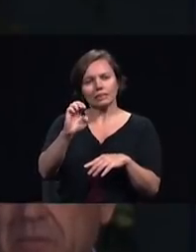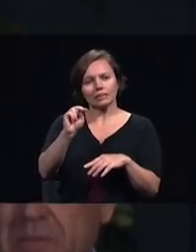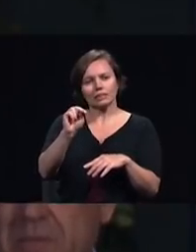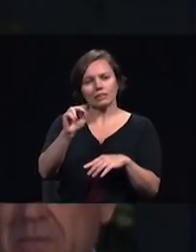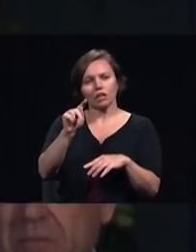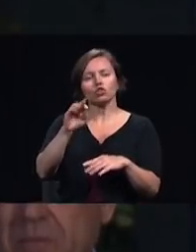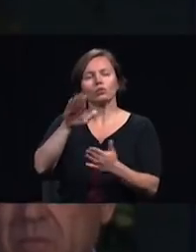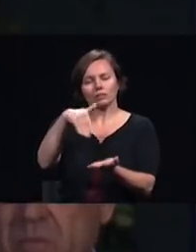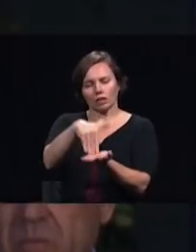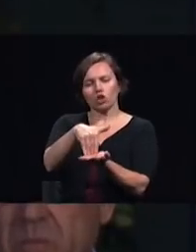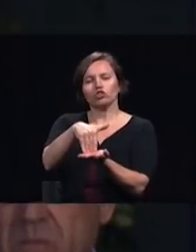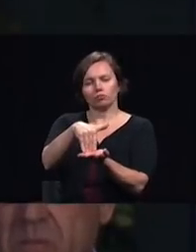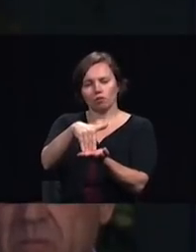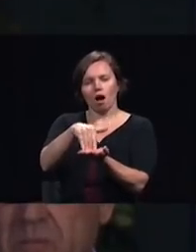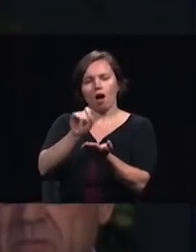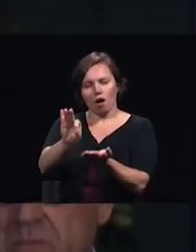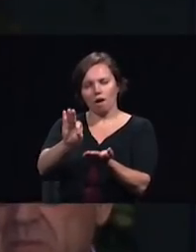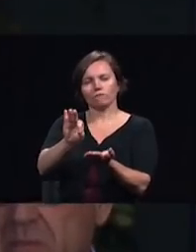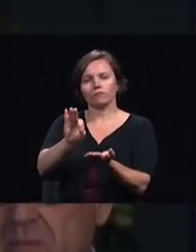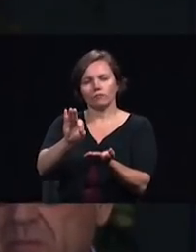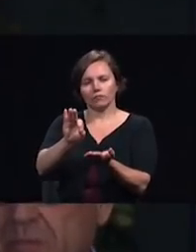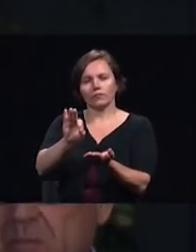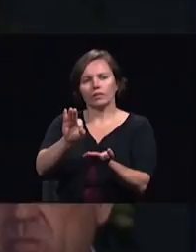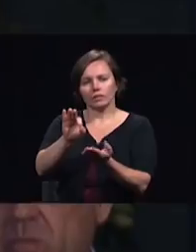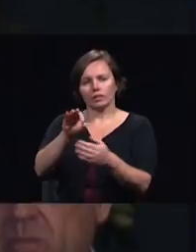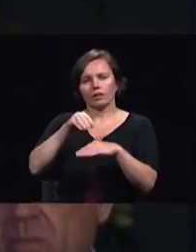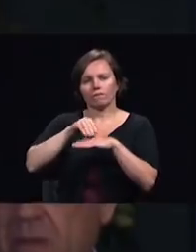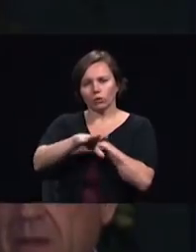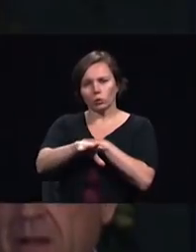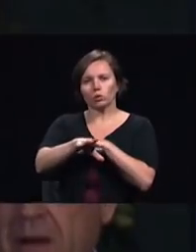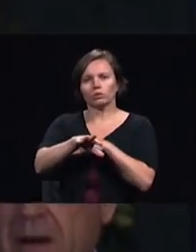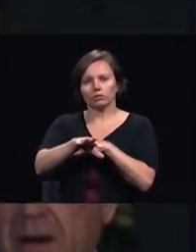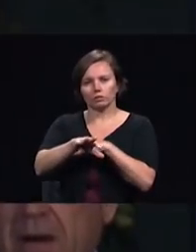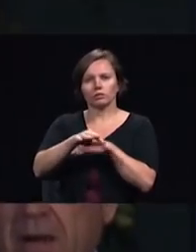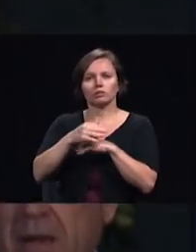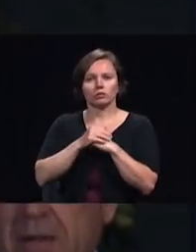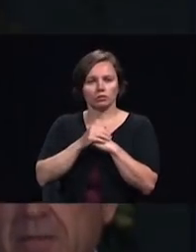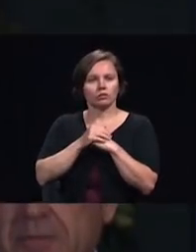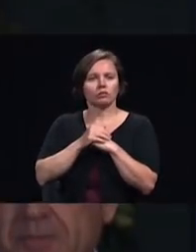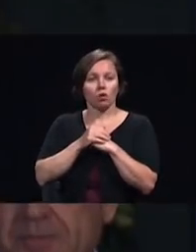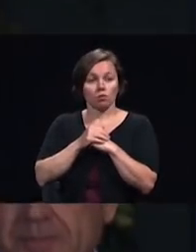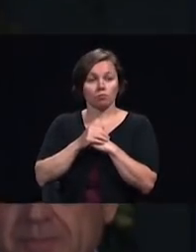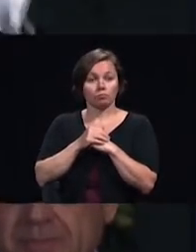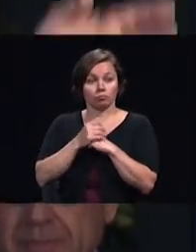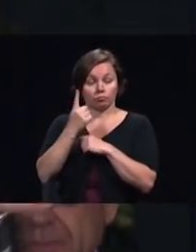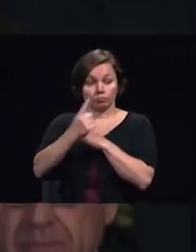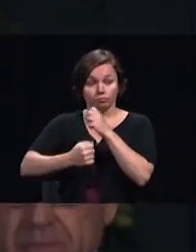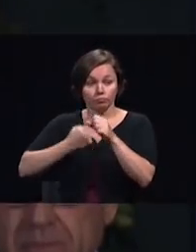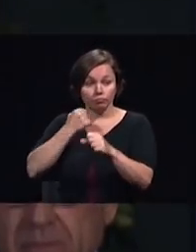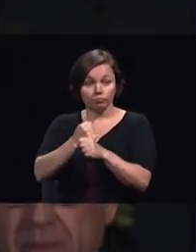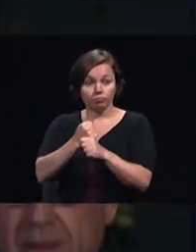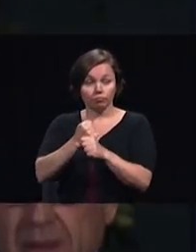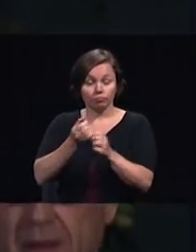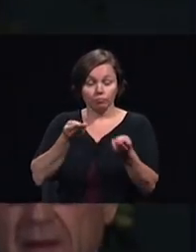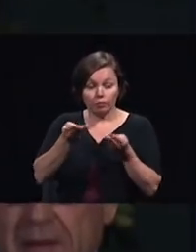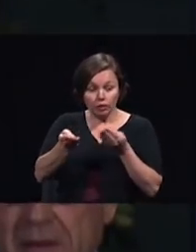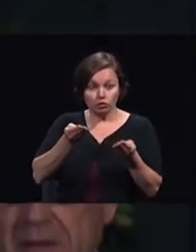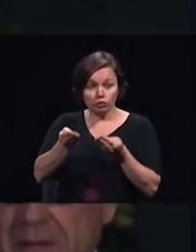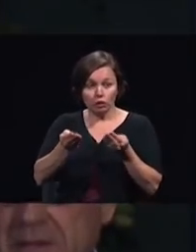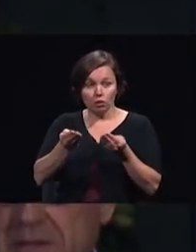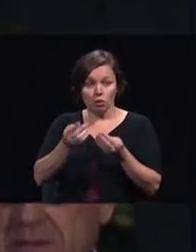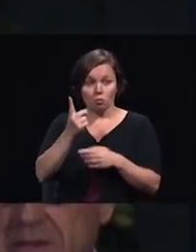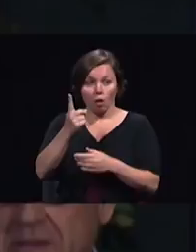variety of outreach initiatives such as the one year in mission and the thousand missionary movement